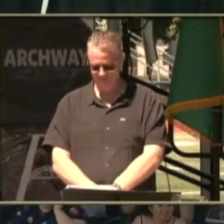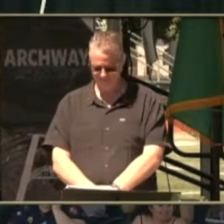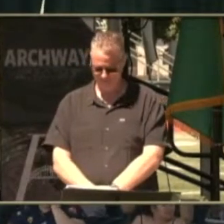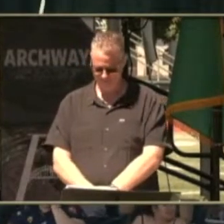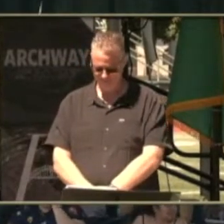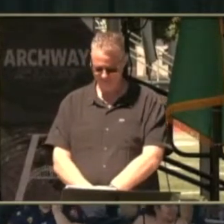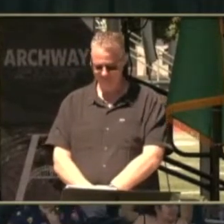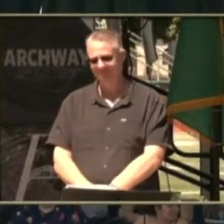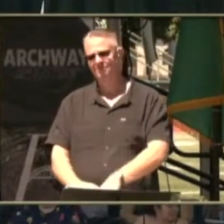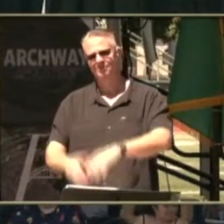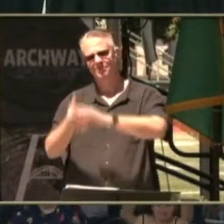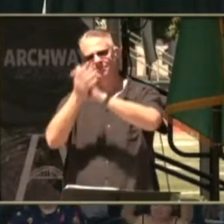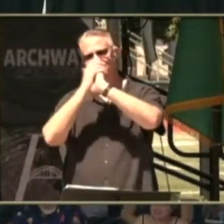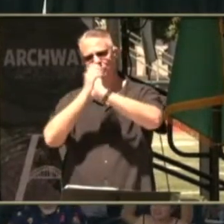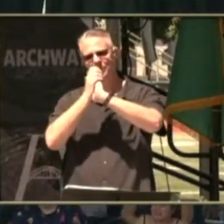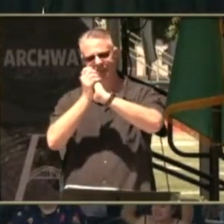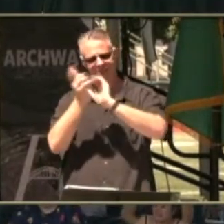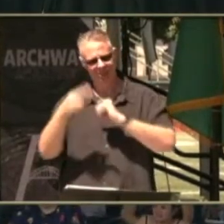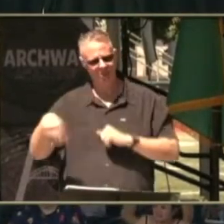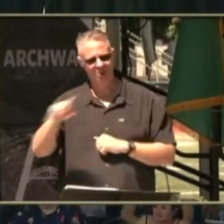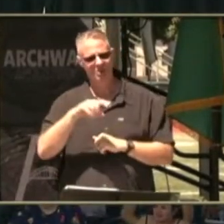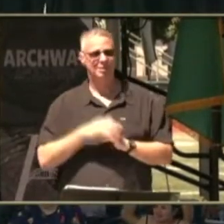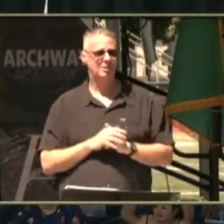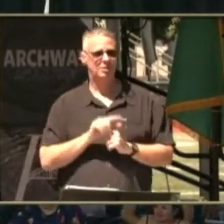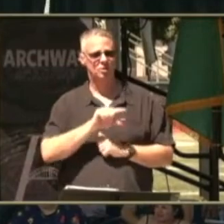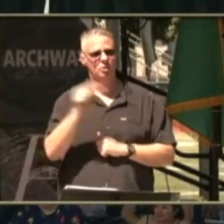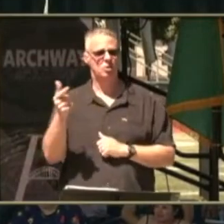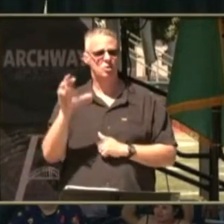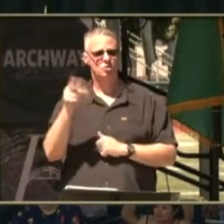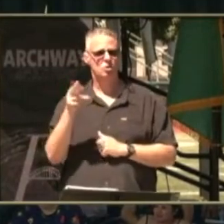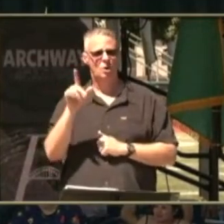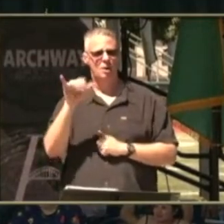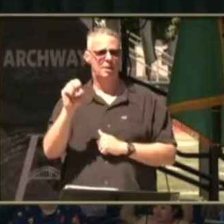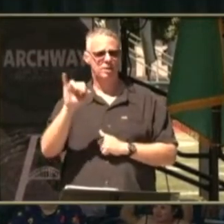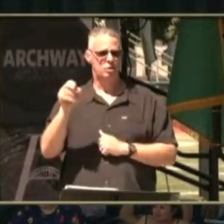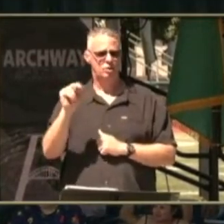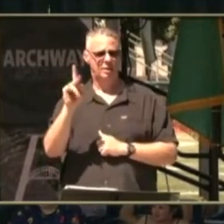okay congratulations you guys and up next is charlie jenkins